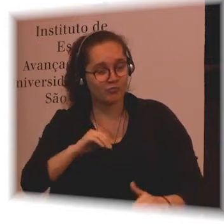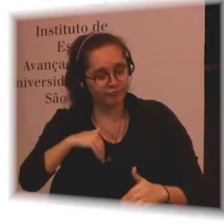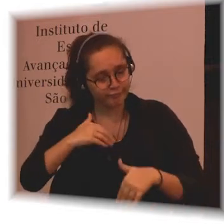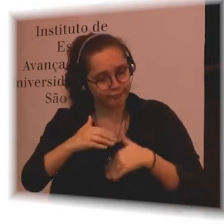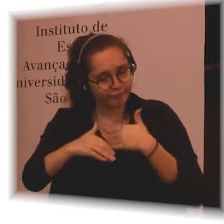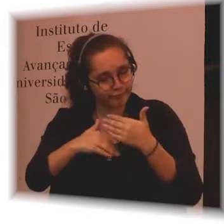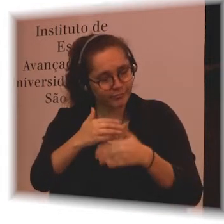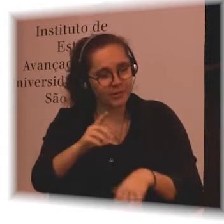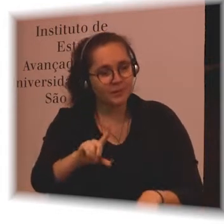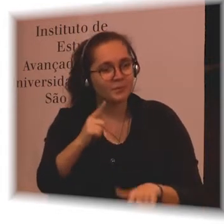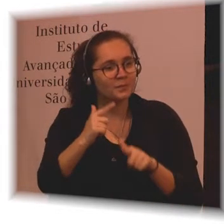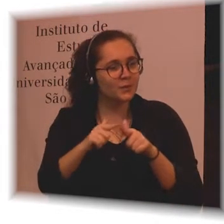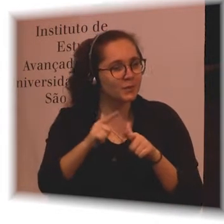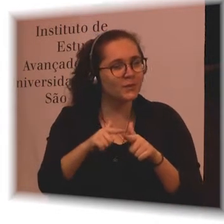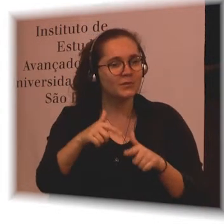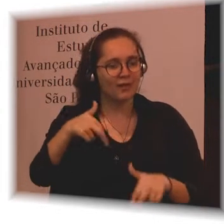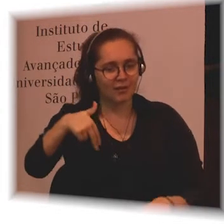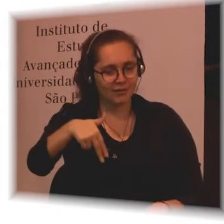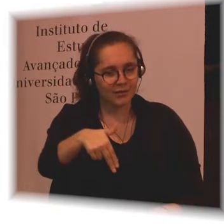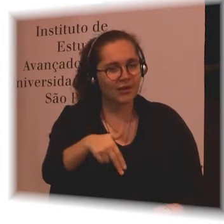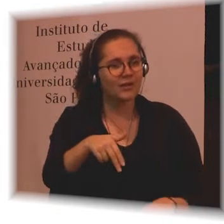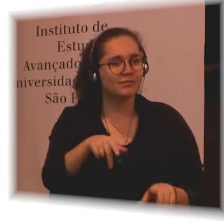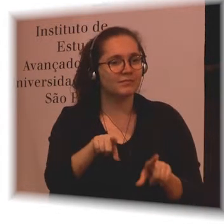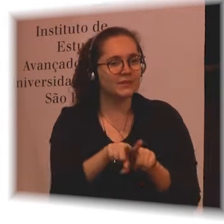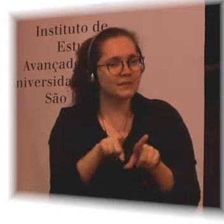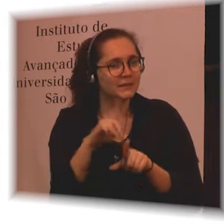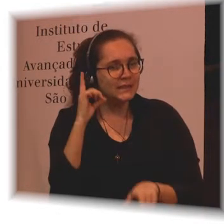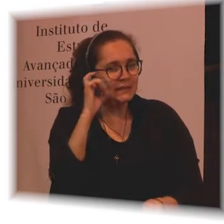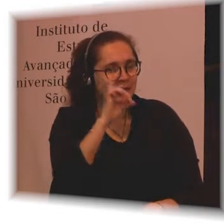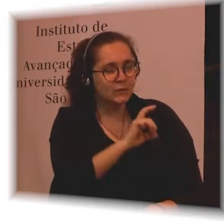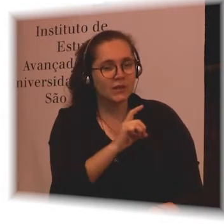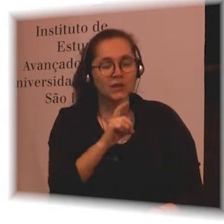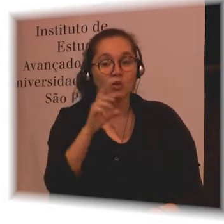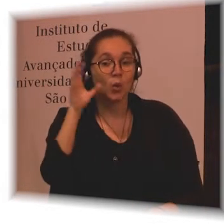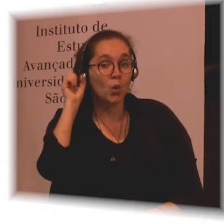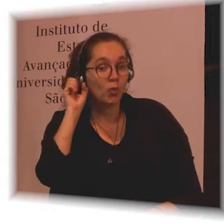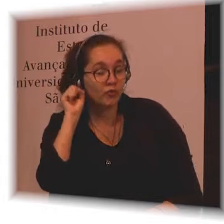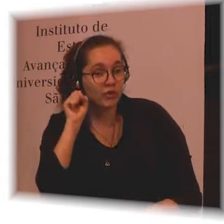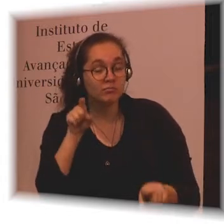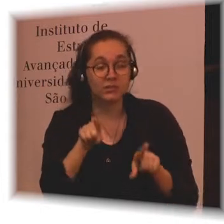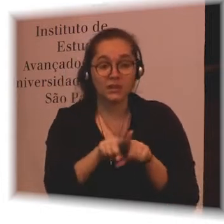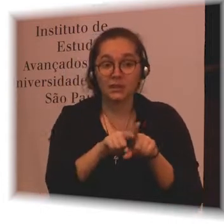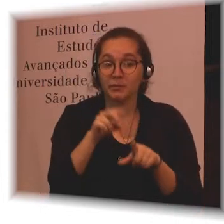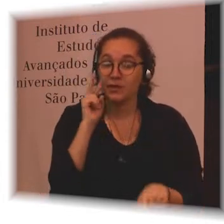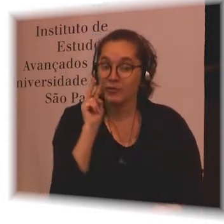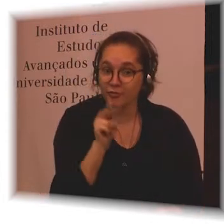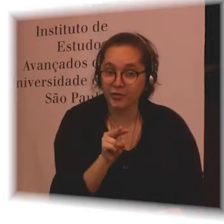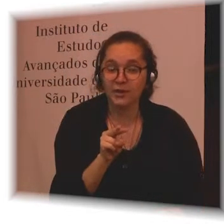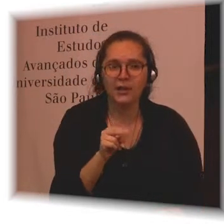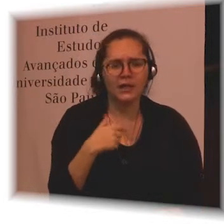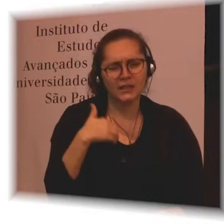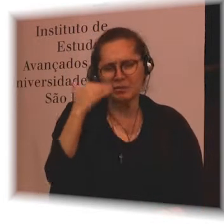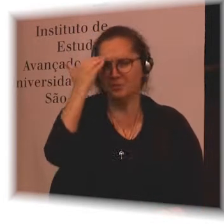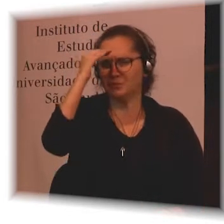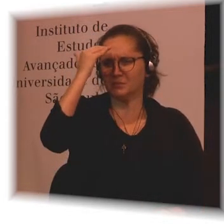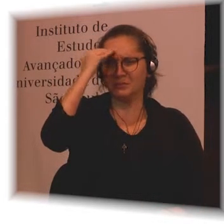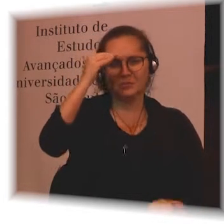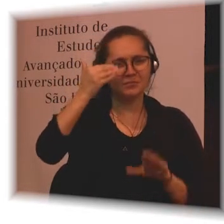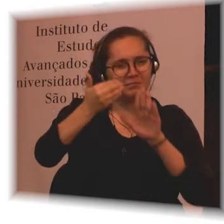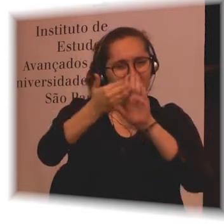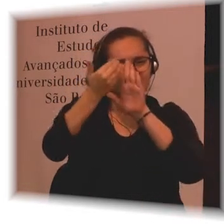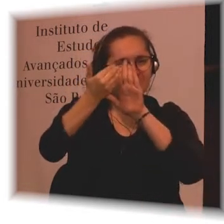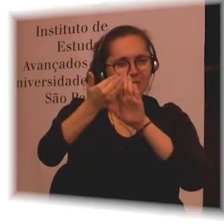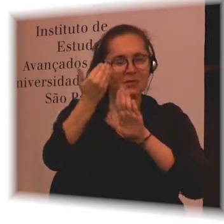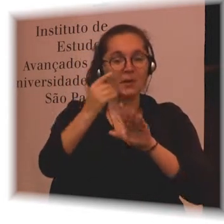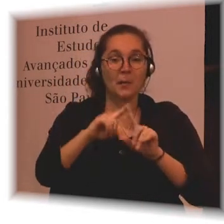difficulty hearing and seeing and with understanding. But she would never have considered herself to be a person with a